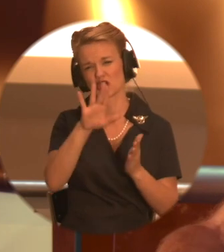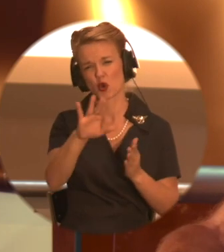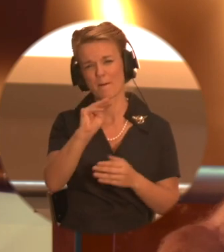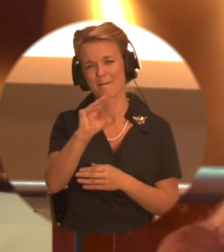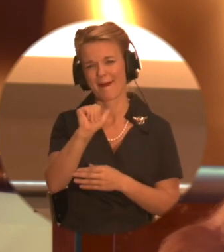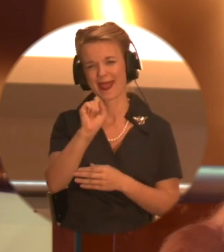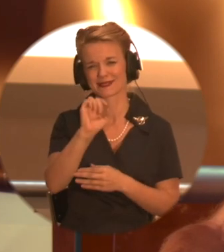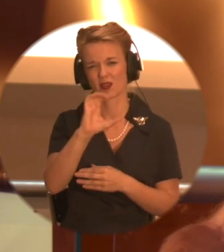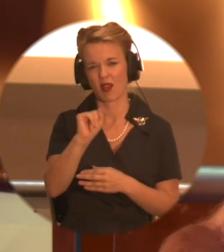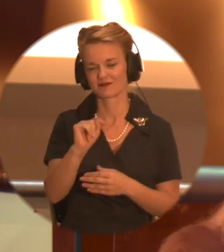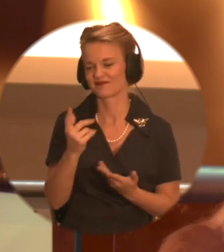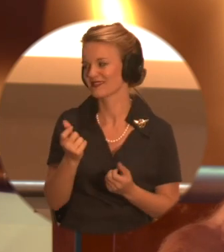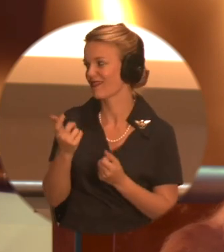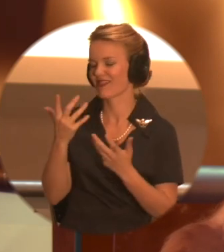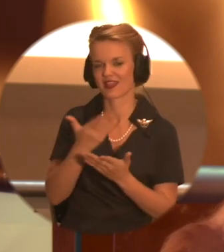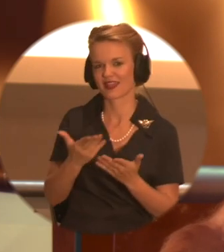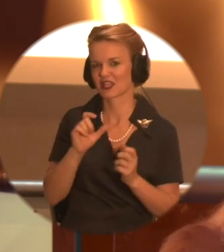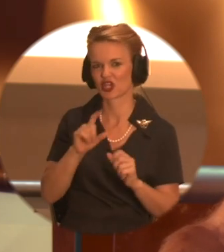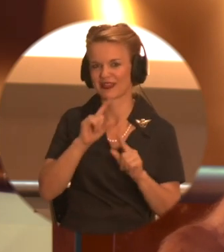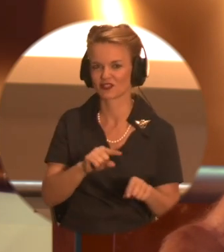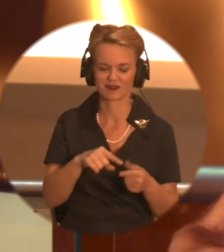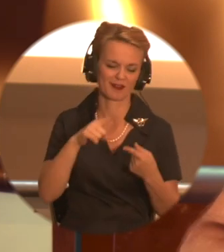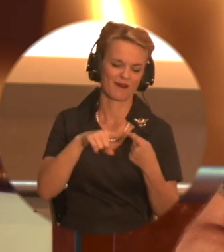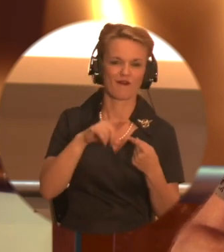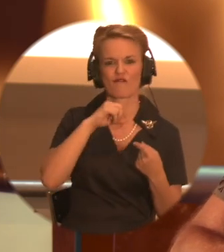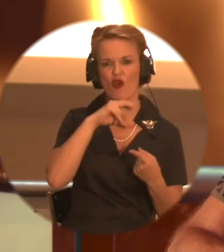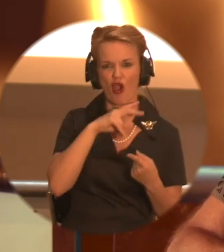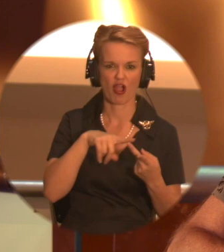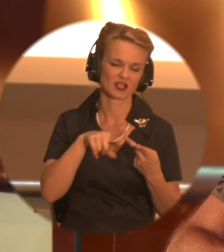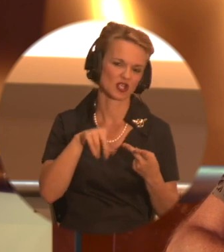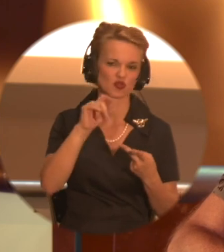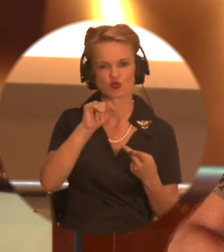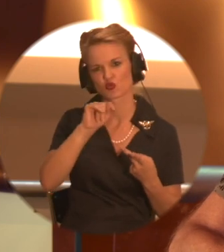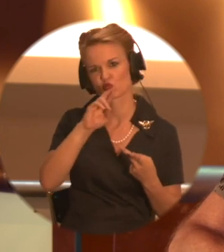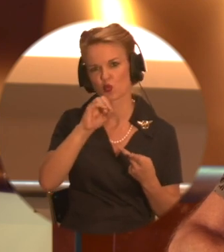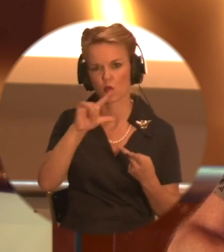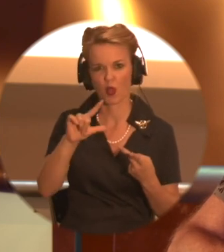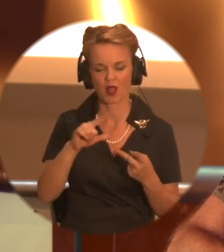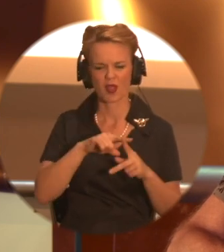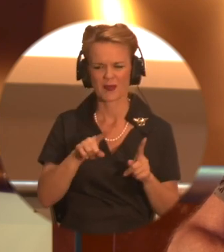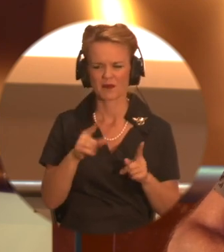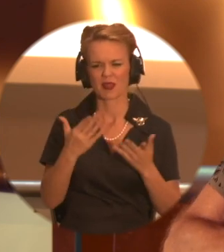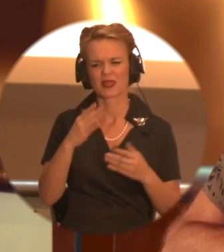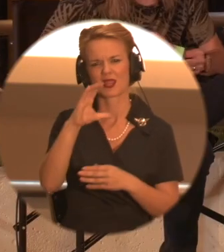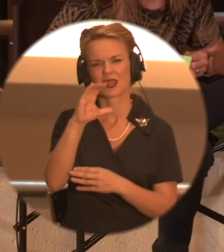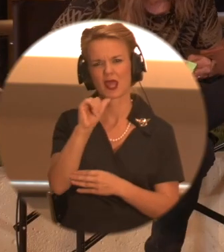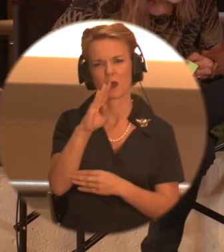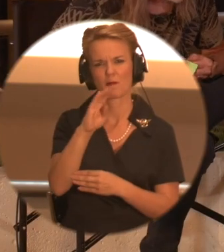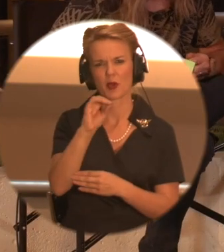I could say. Yeah. A frog or a troll at this point. gimme's. Yeah. I think I'd probably say a Kubota tractor. Why is that?